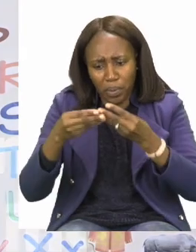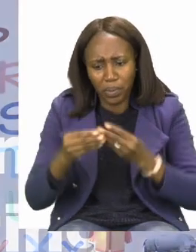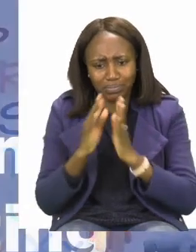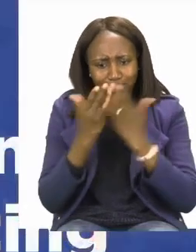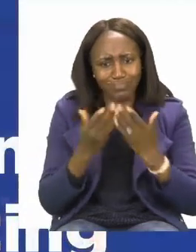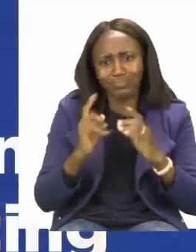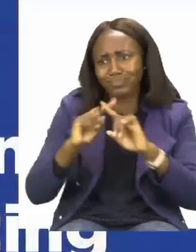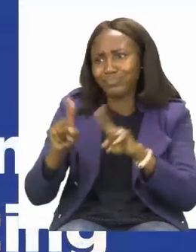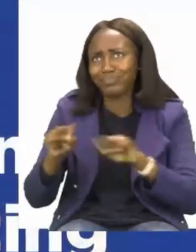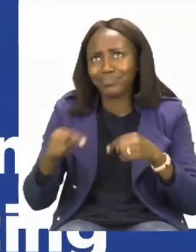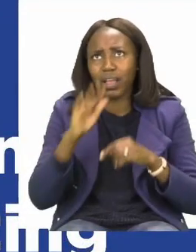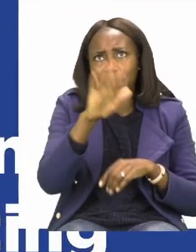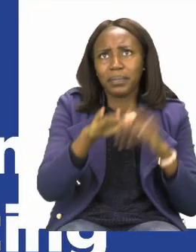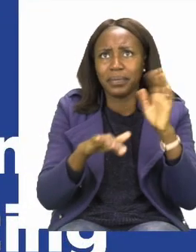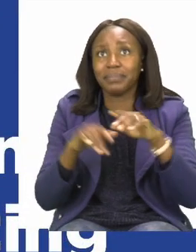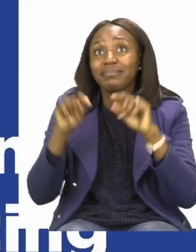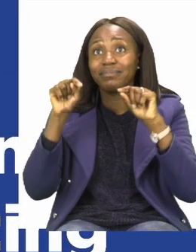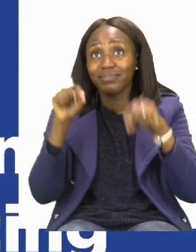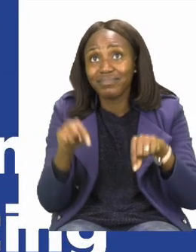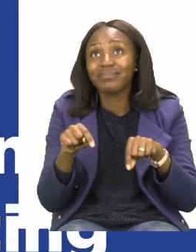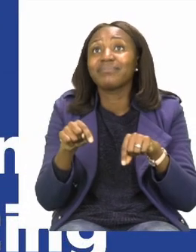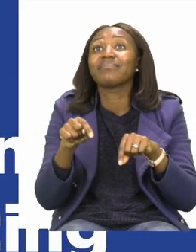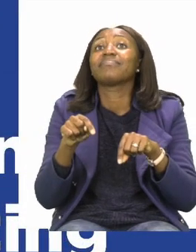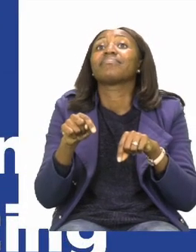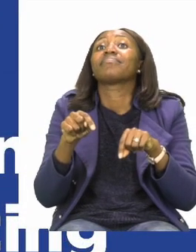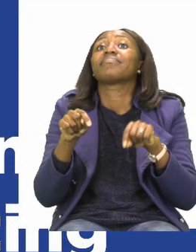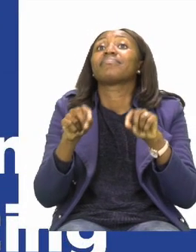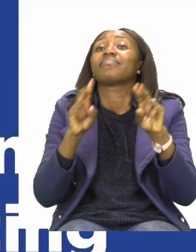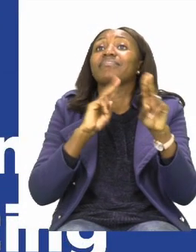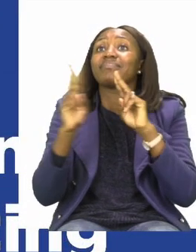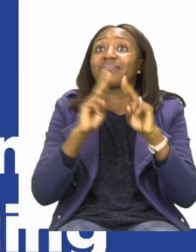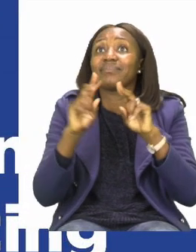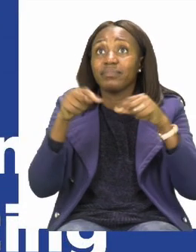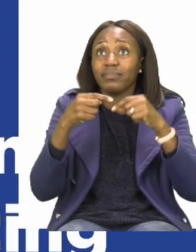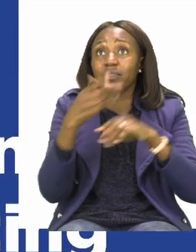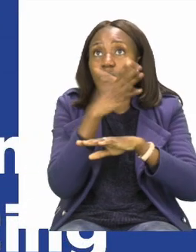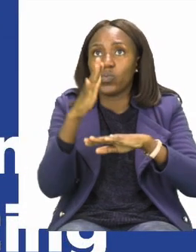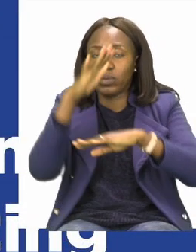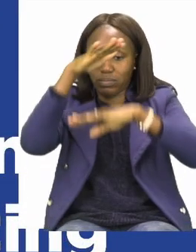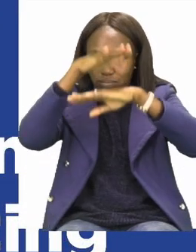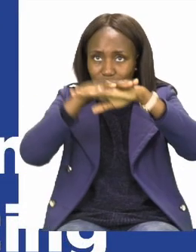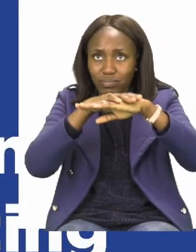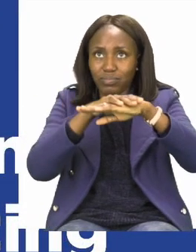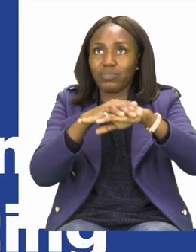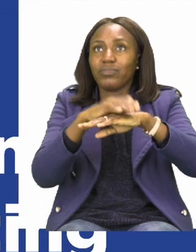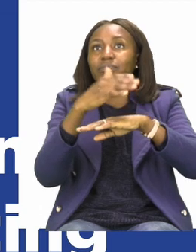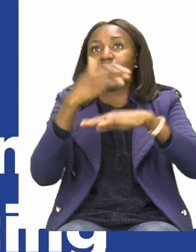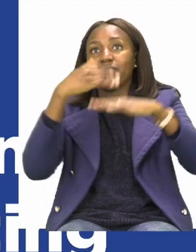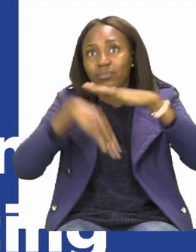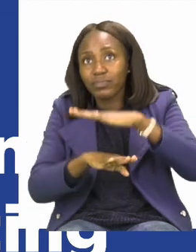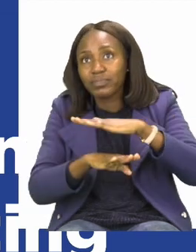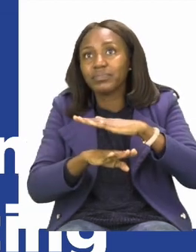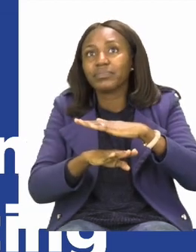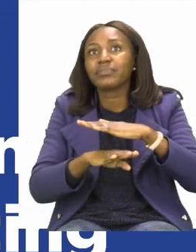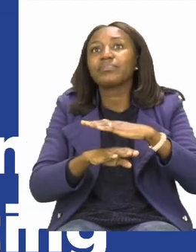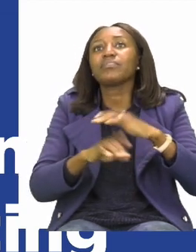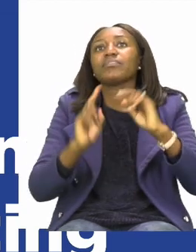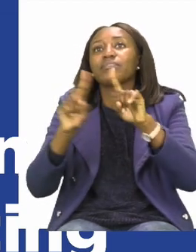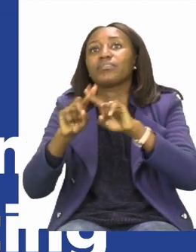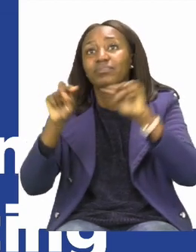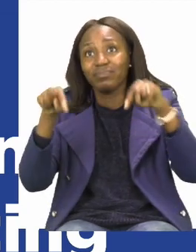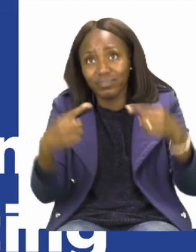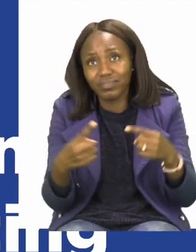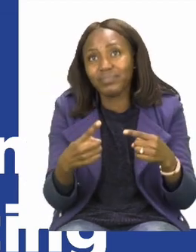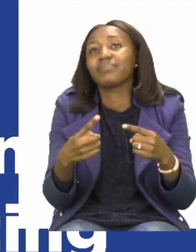else. For today's lesson, we will be talking about floating, sinking, objects,